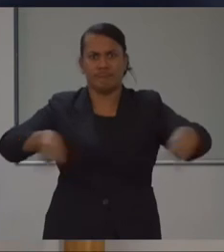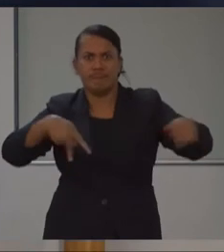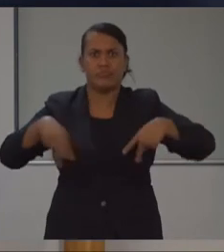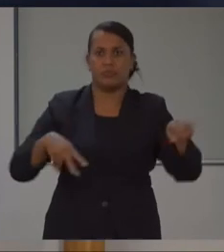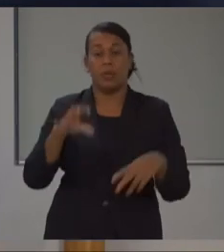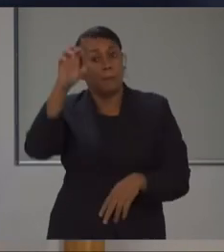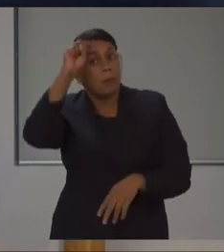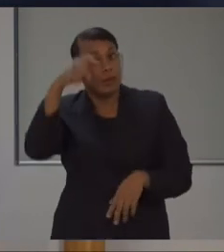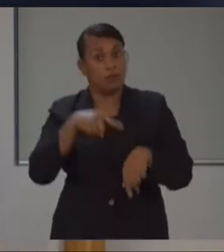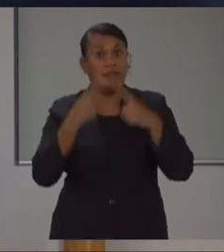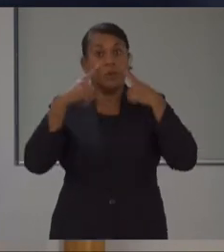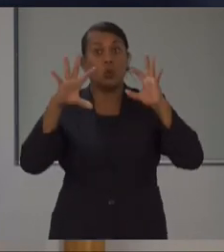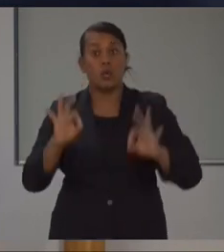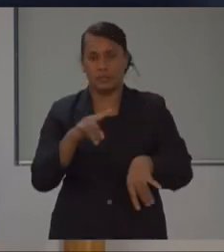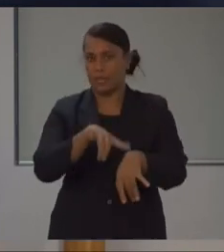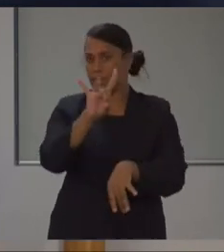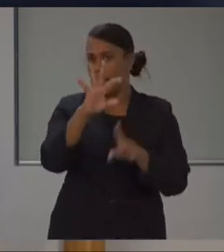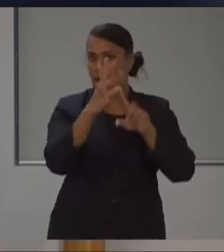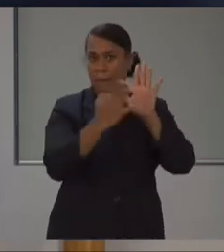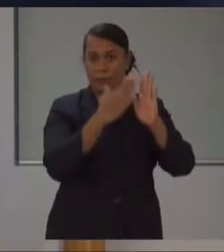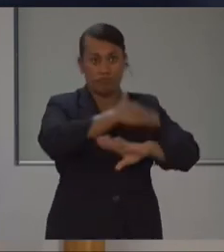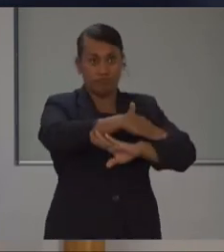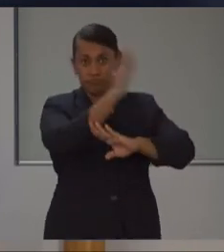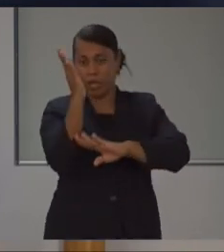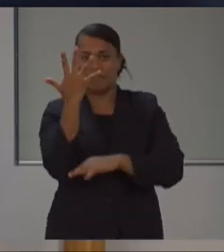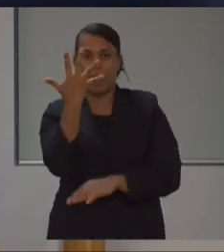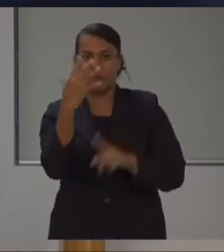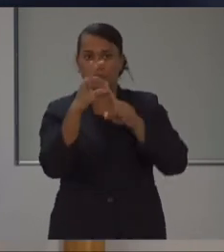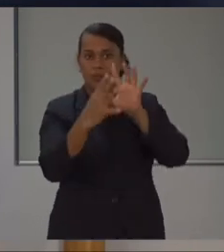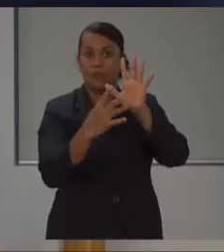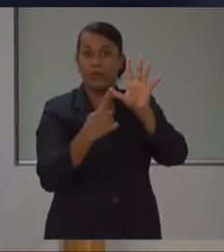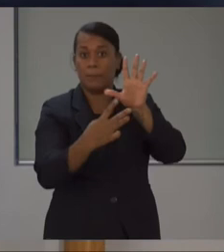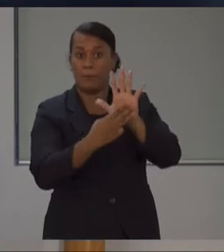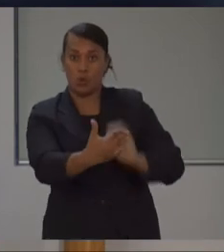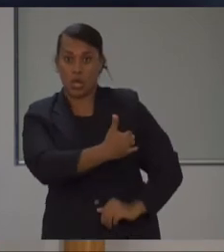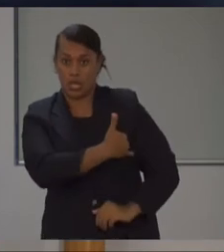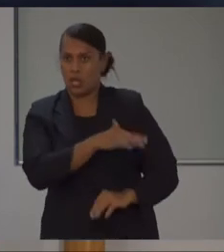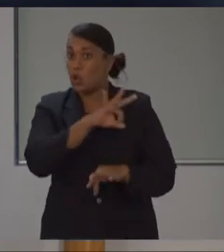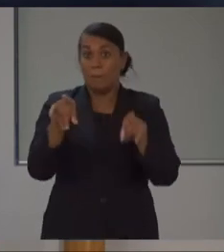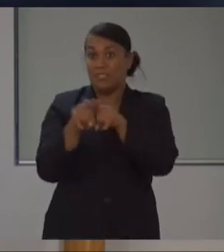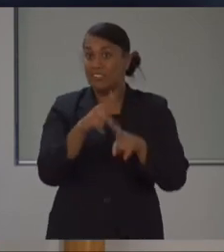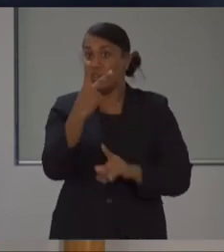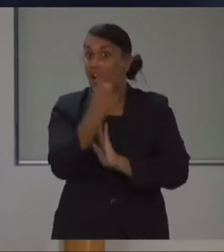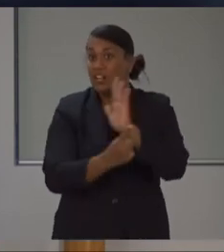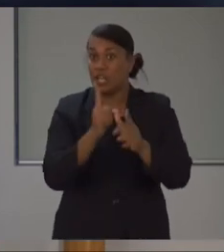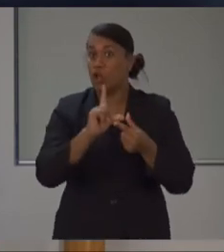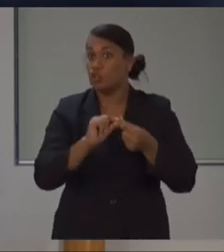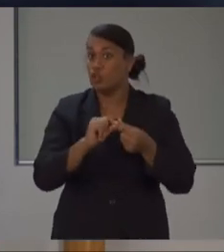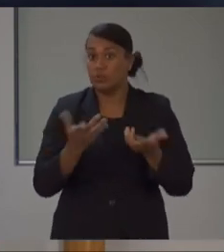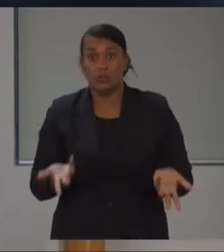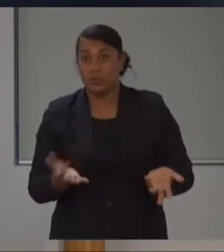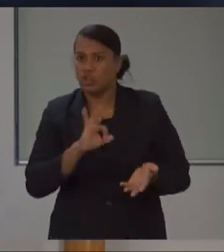still starts at 10 to 5 in the morning. So it doesn't mean that an extra two hours means that we are completely free of curfew. No, it's not.